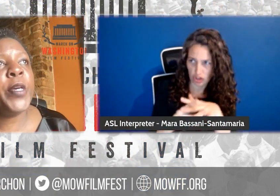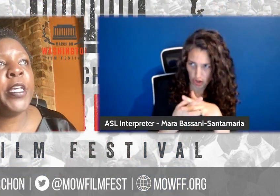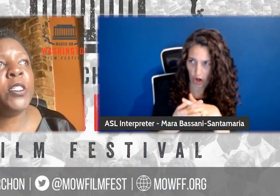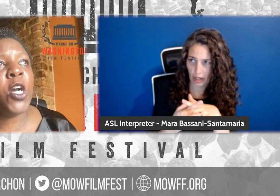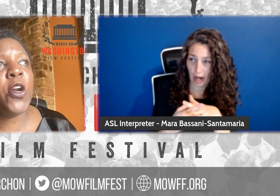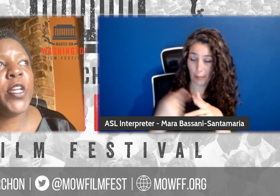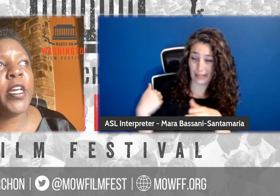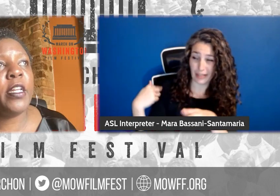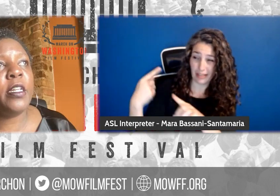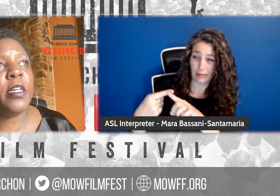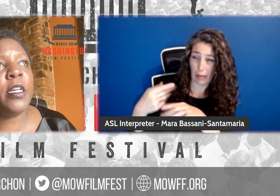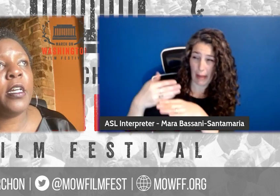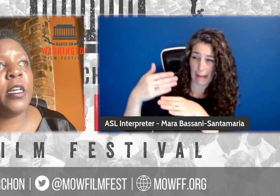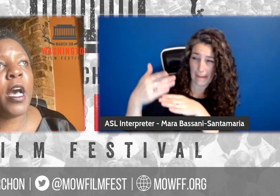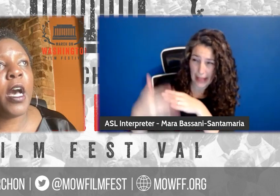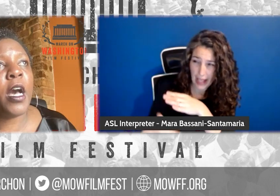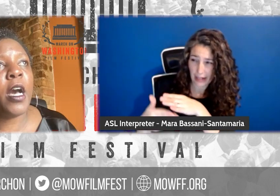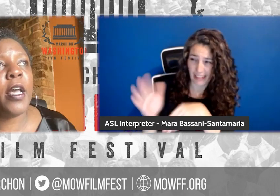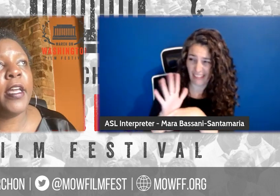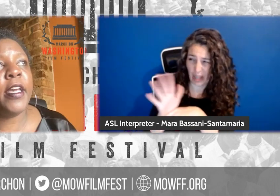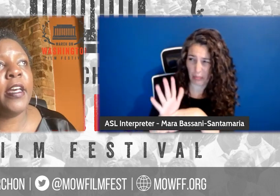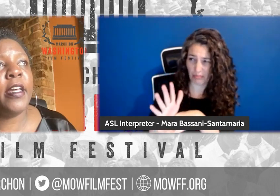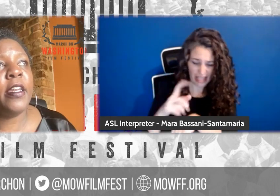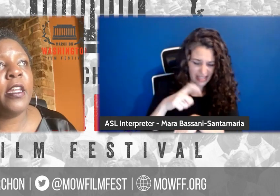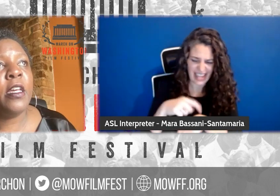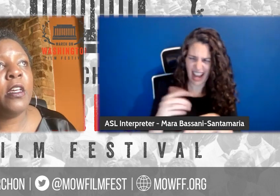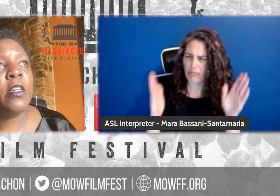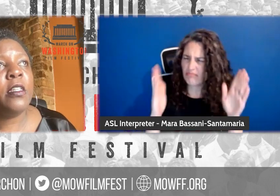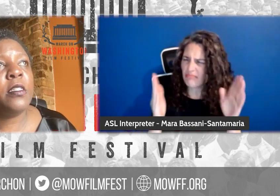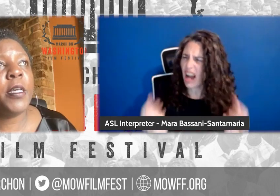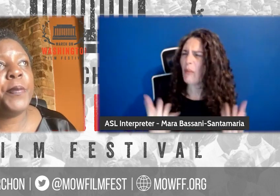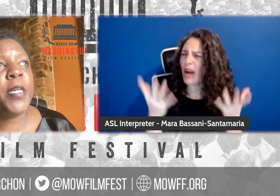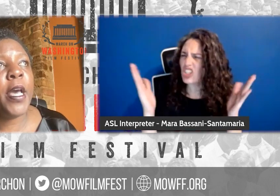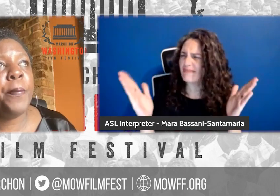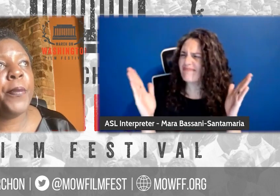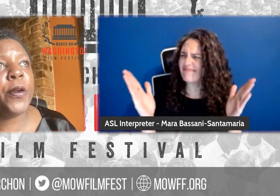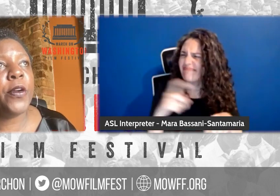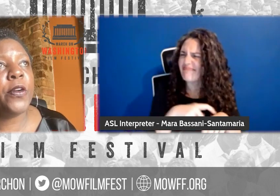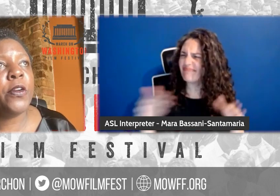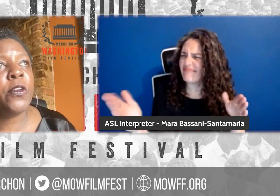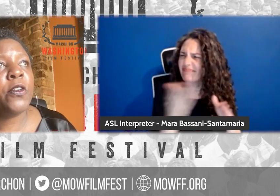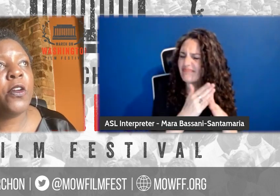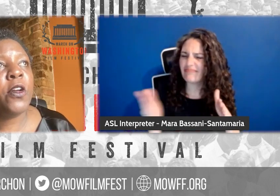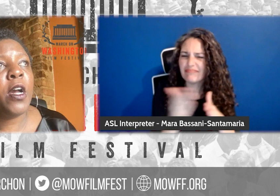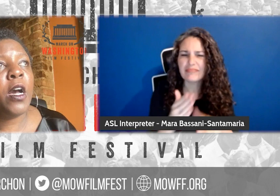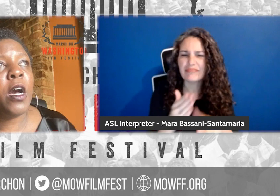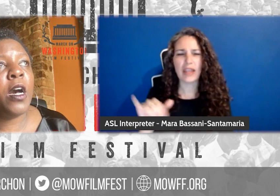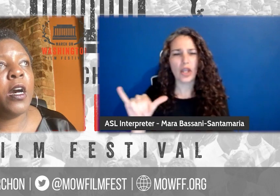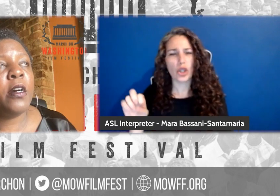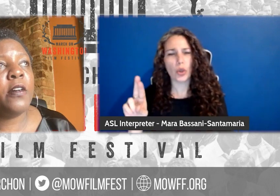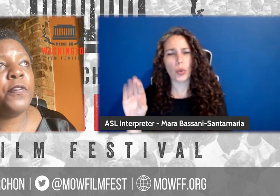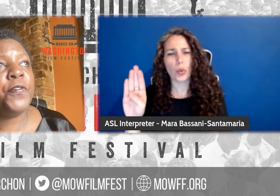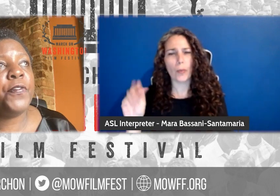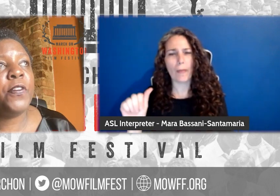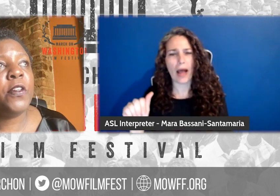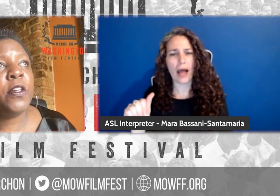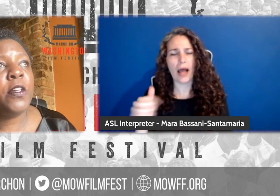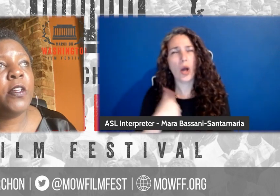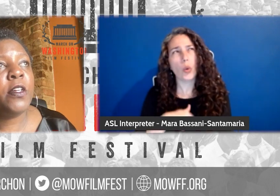we started, uh, in September of,